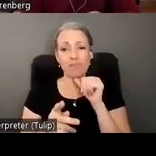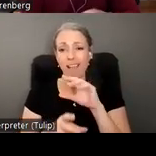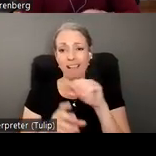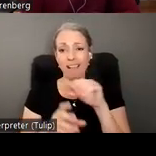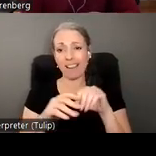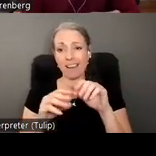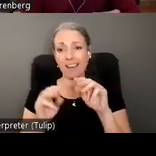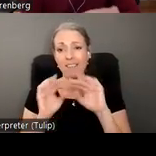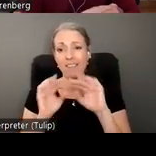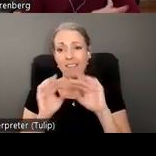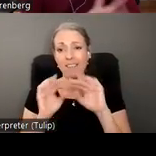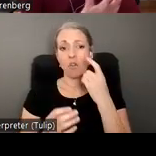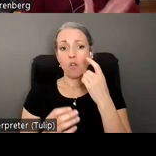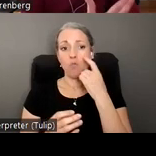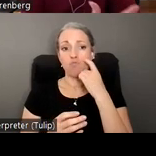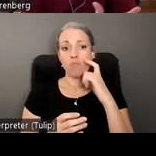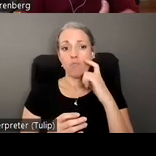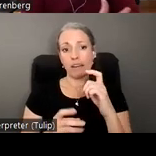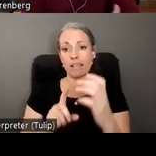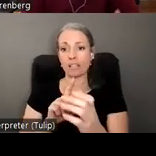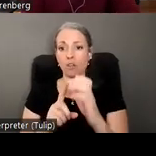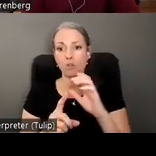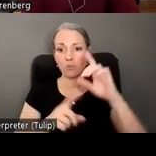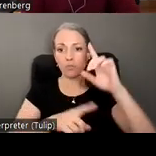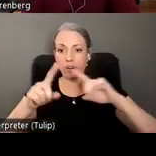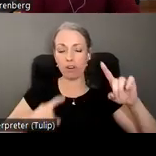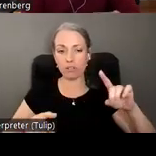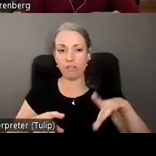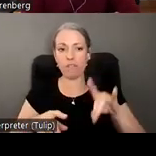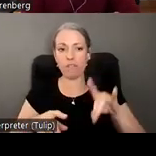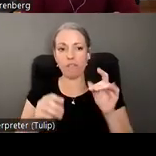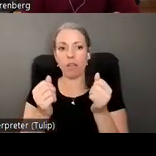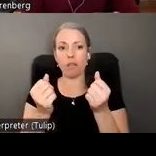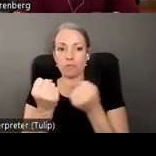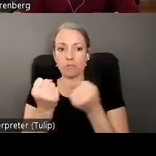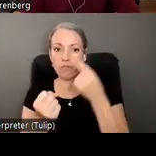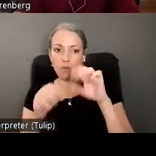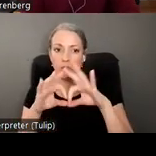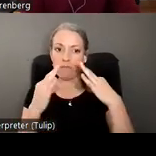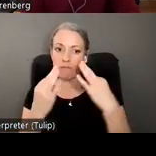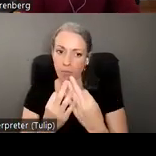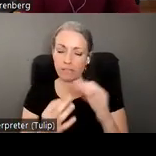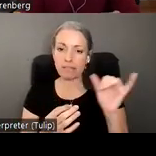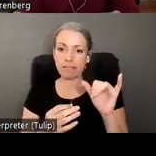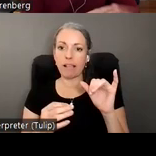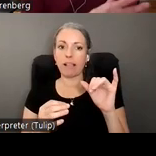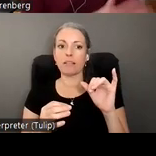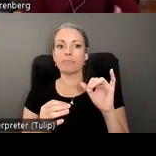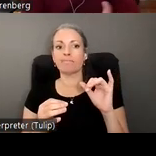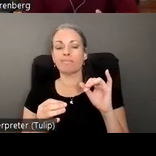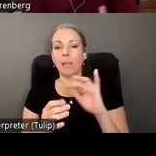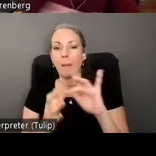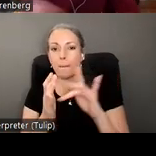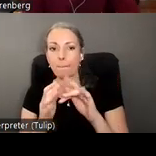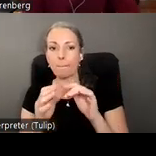we also need to find more ways to support families through things like mediation and restorative justice to